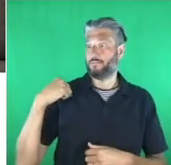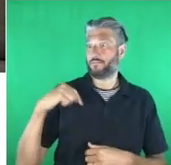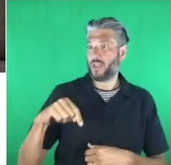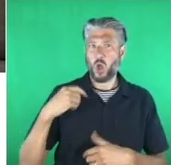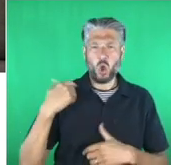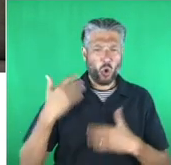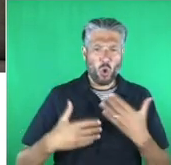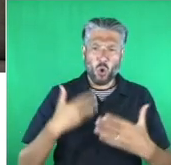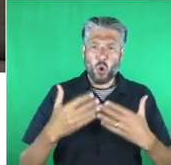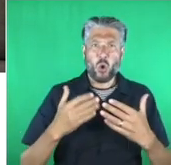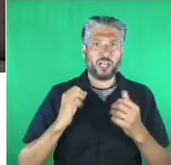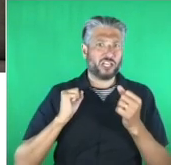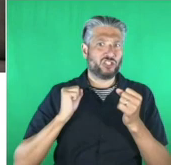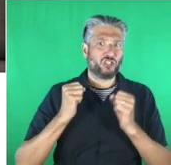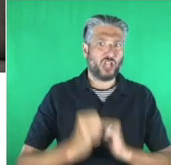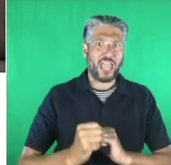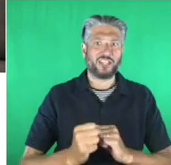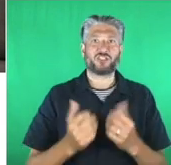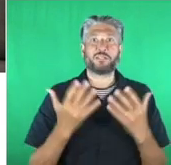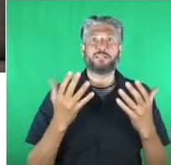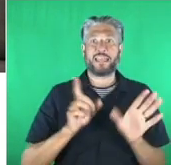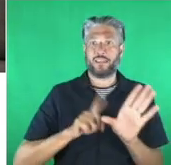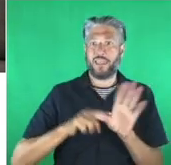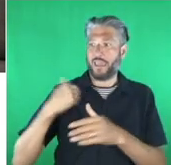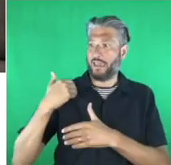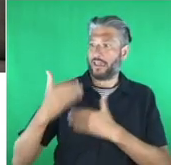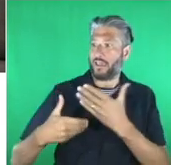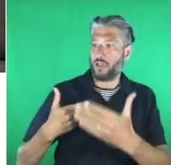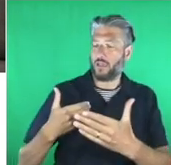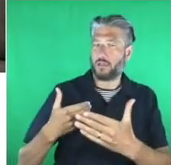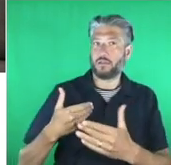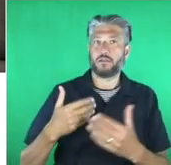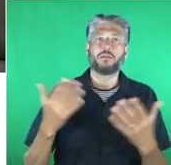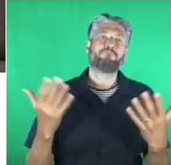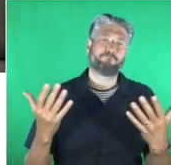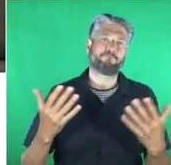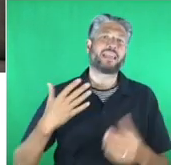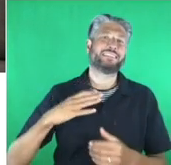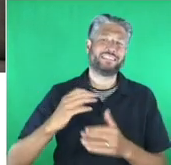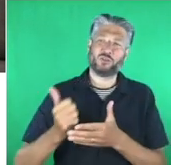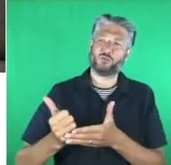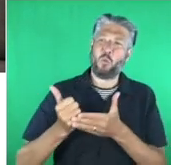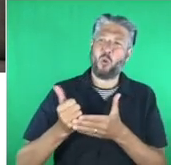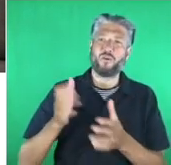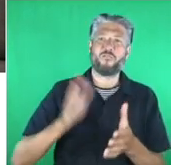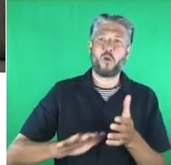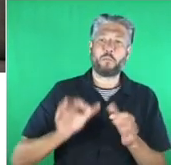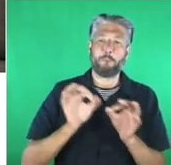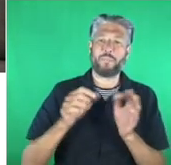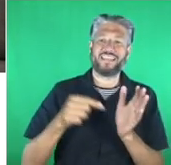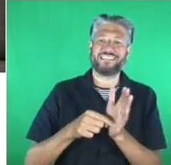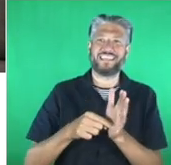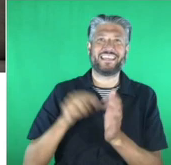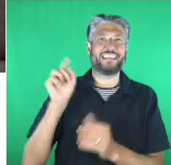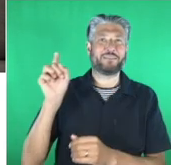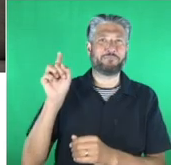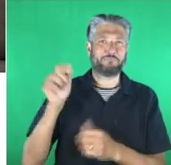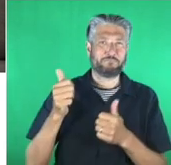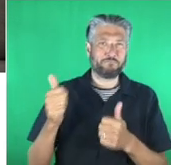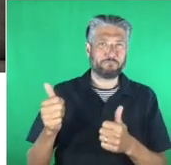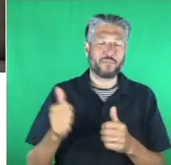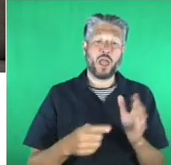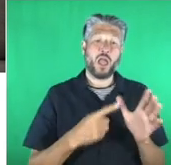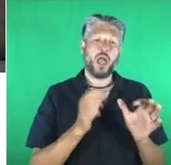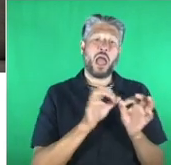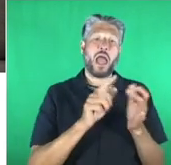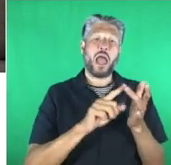but we wouldn't be here at all if it wasn't for the support of bt ability now is a charity that works with disabled people to support them in terms of the use of technology